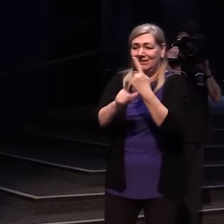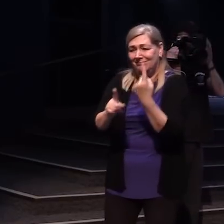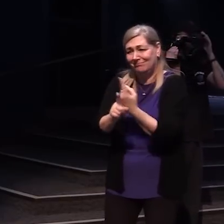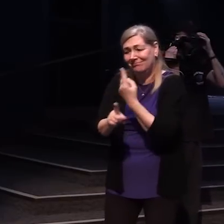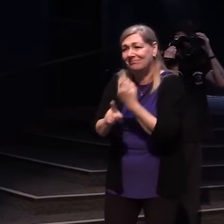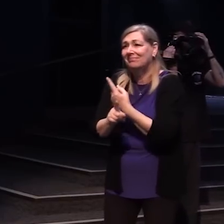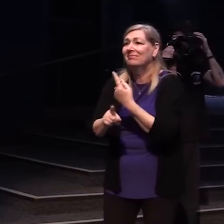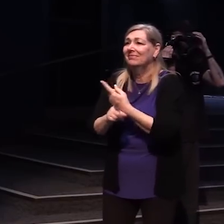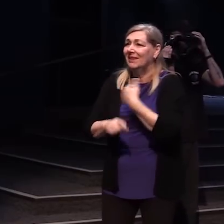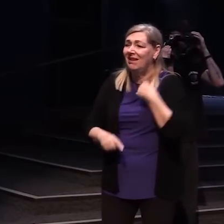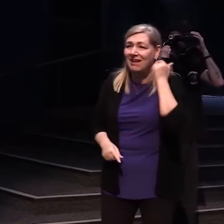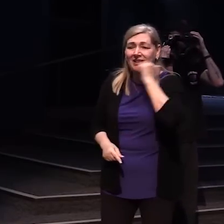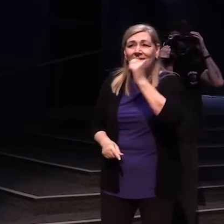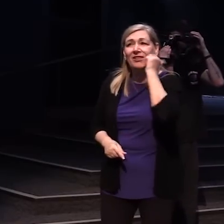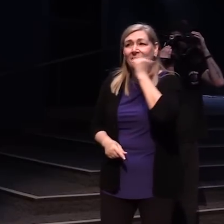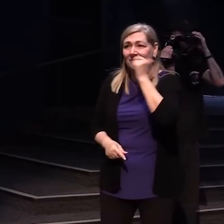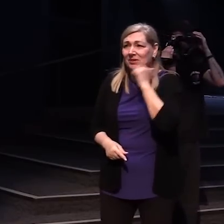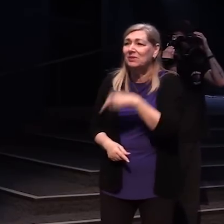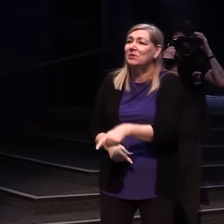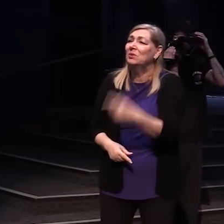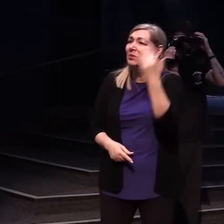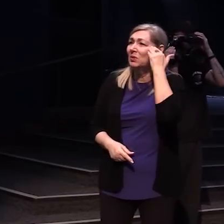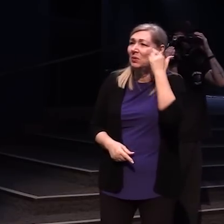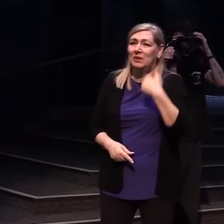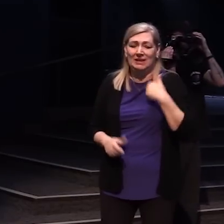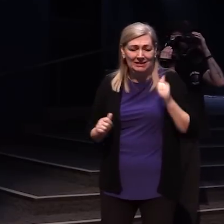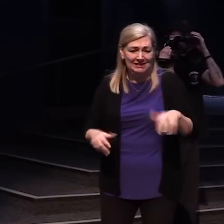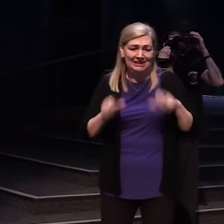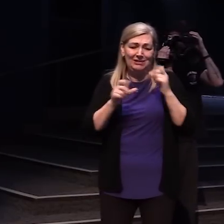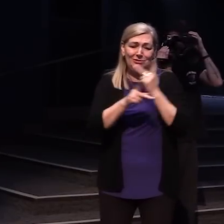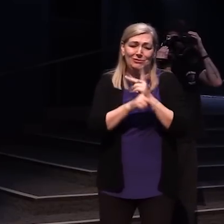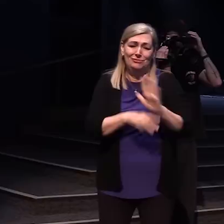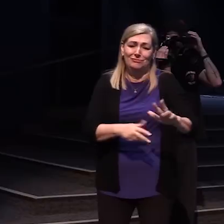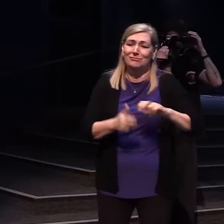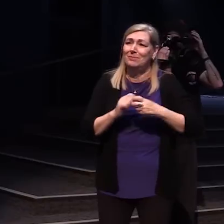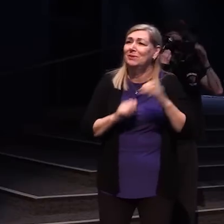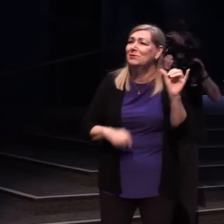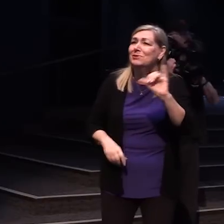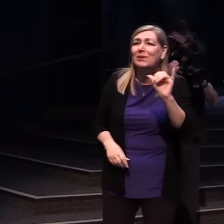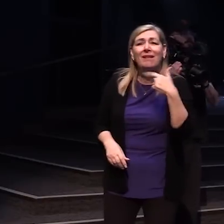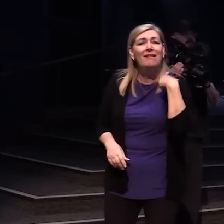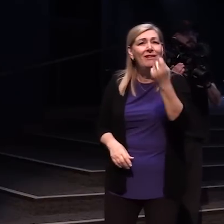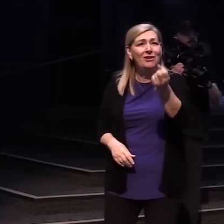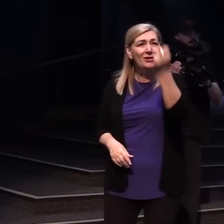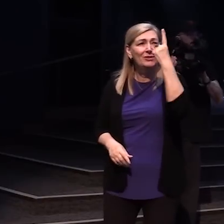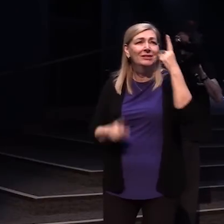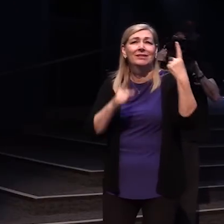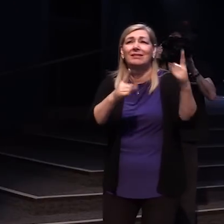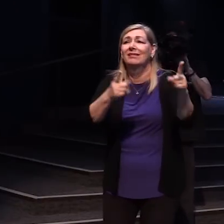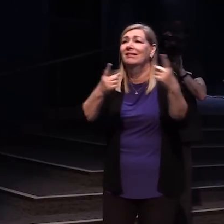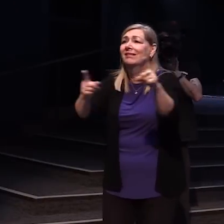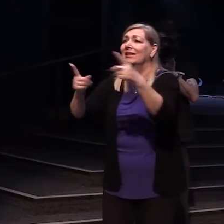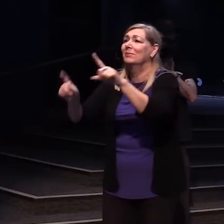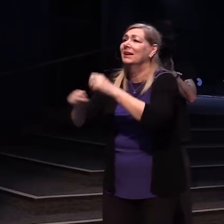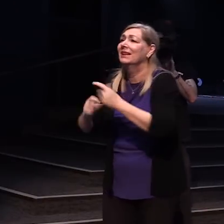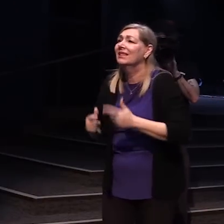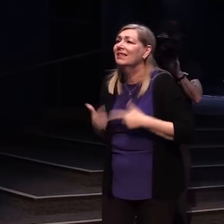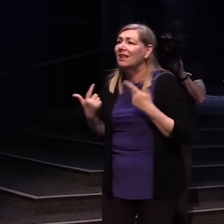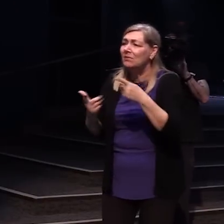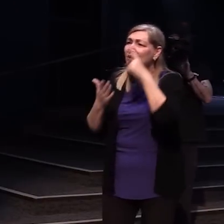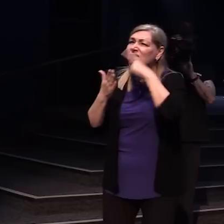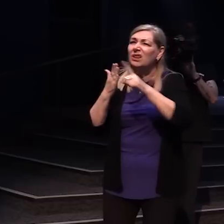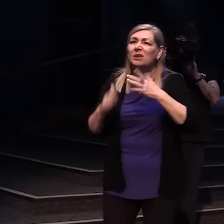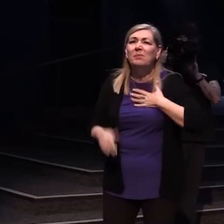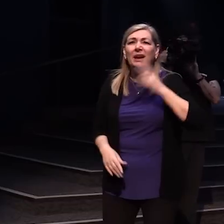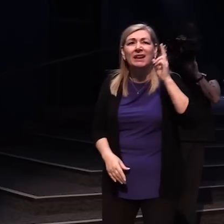Jesus would look at Gateway Church And he'd say, hey, Gateway Church I understand what's going on in the world But check my track record